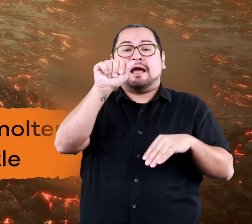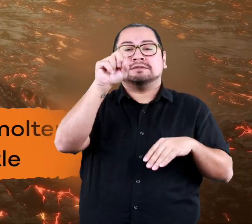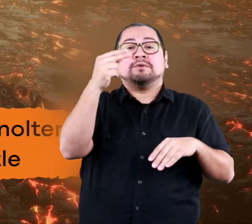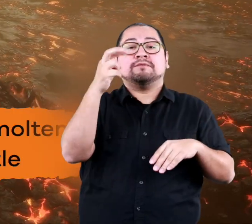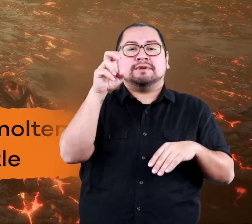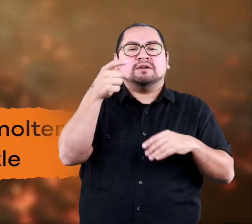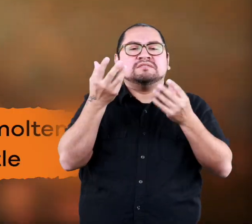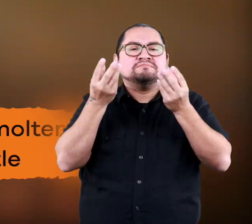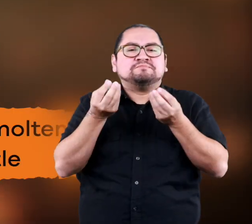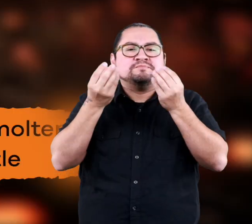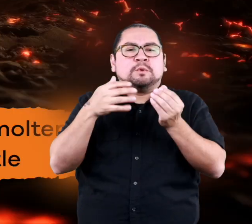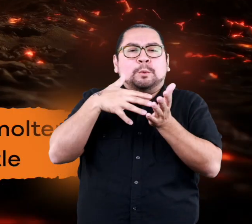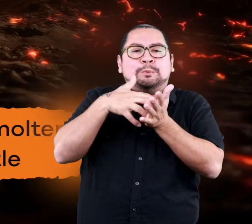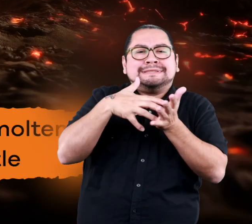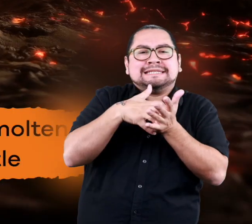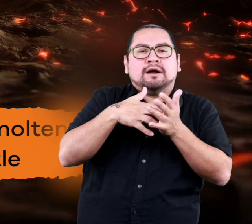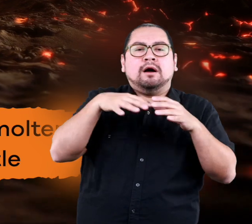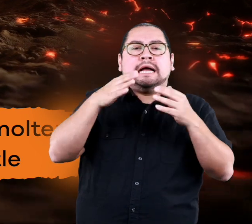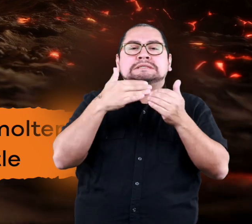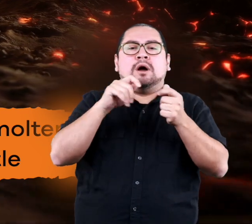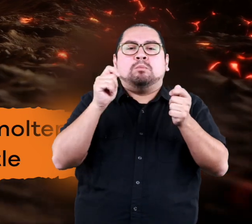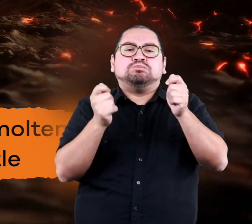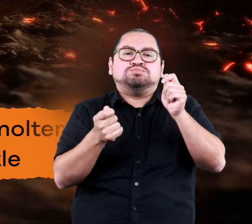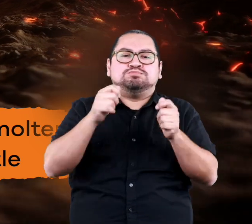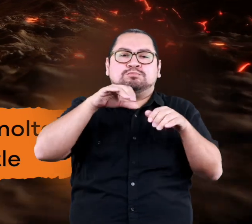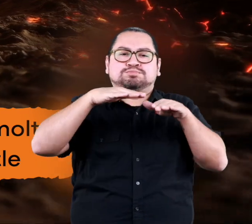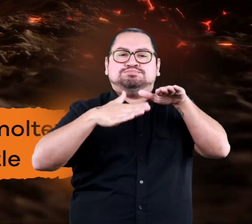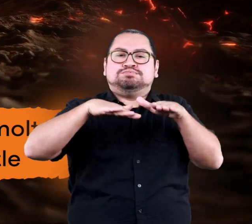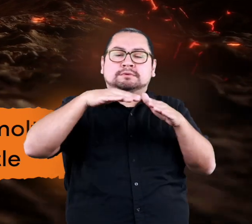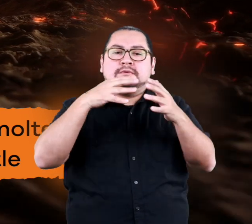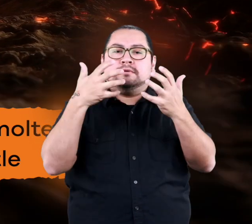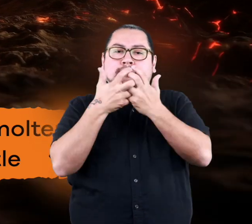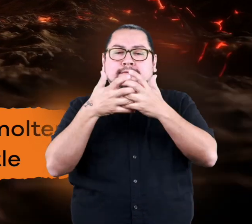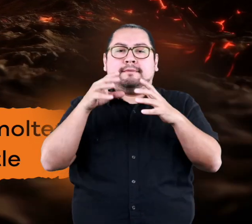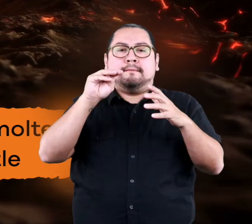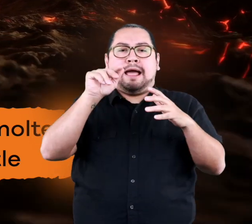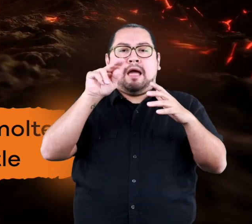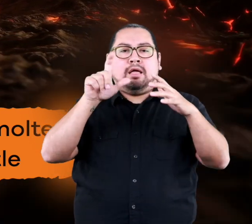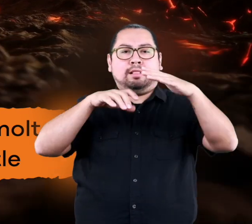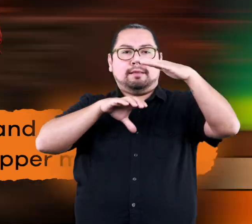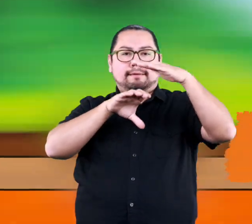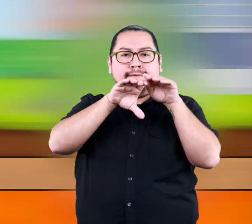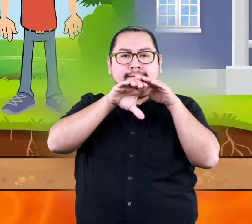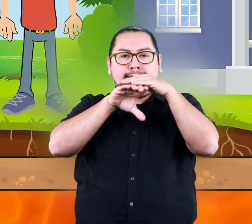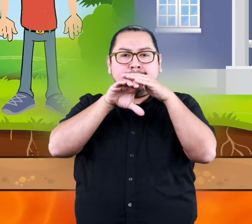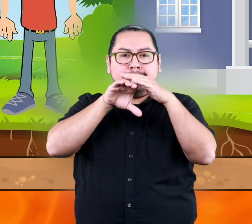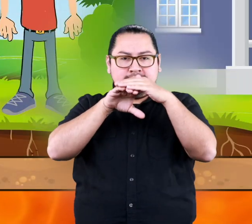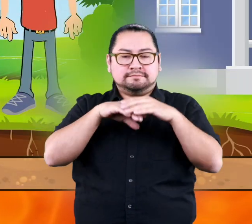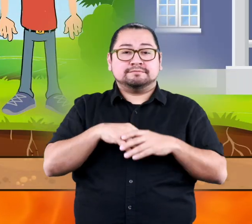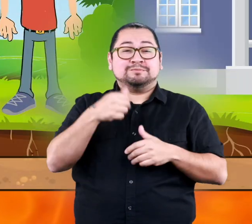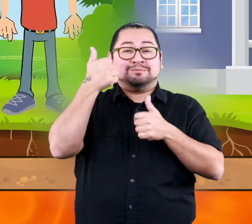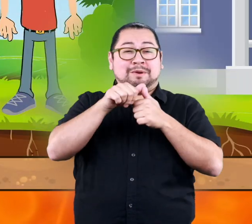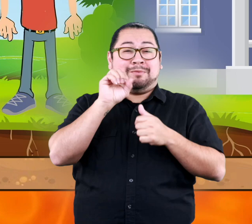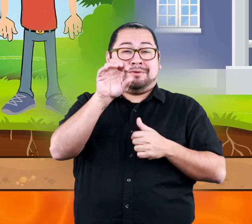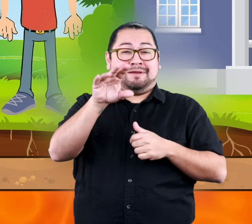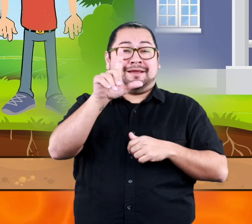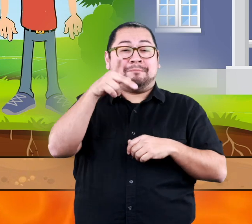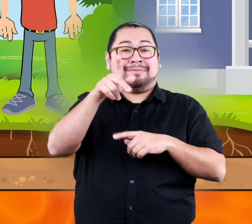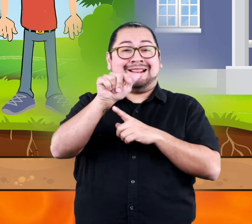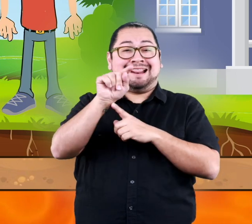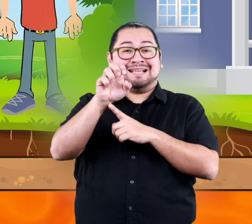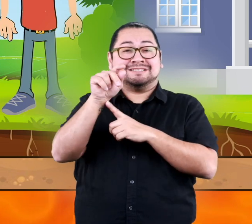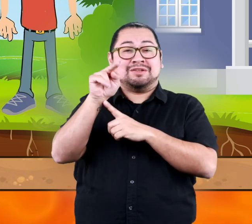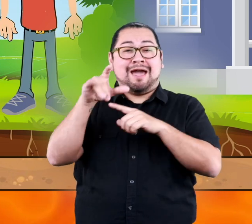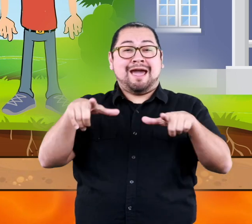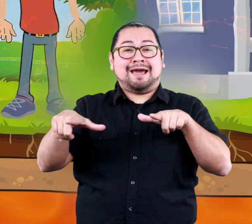which is the denser, weaker, and semi-molten part of the upper mantle. Remember how we talked about